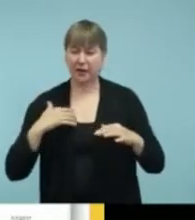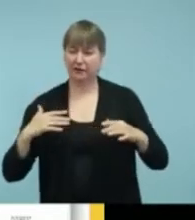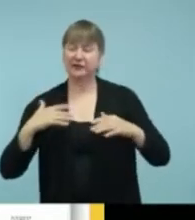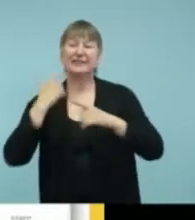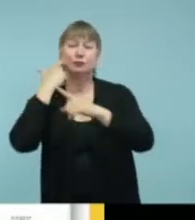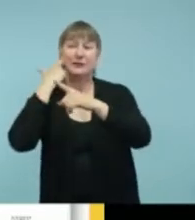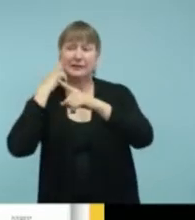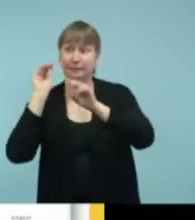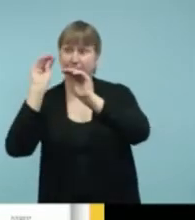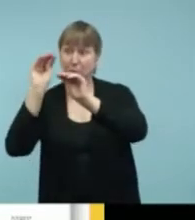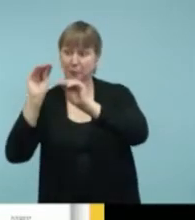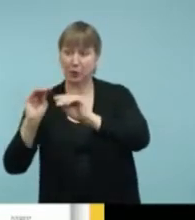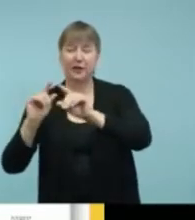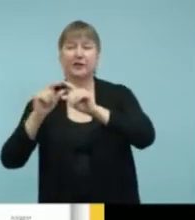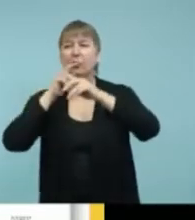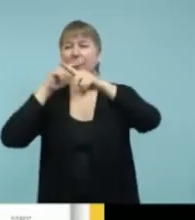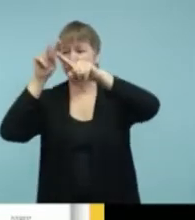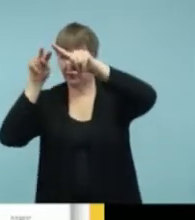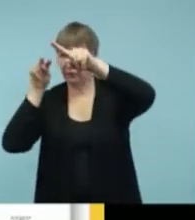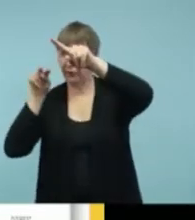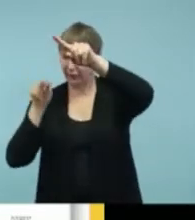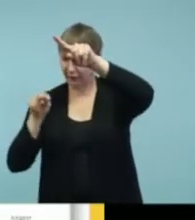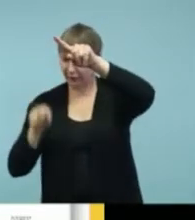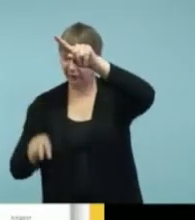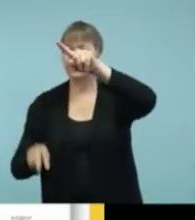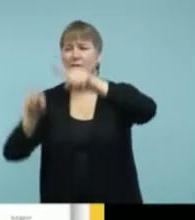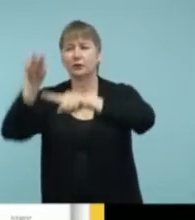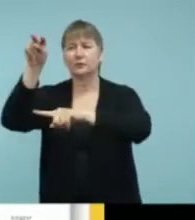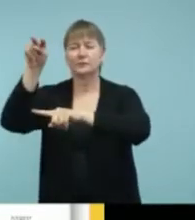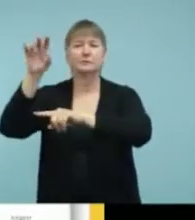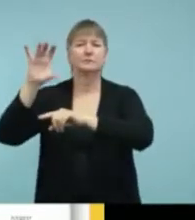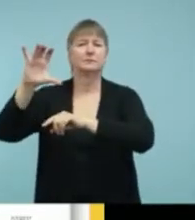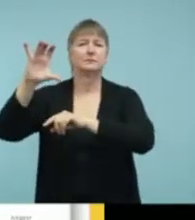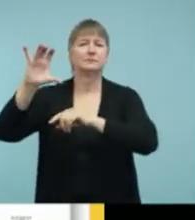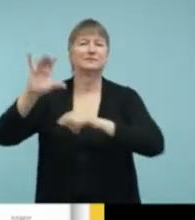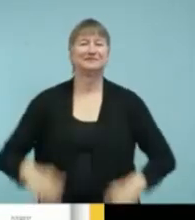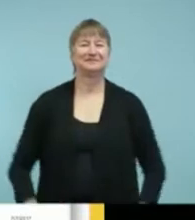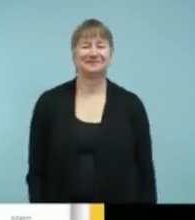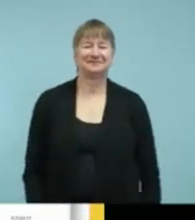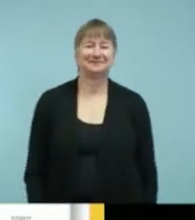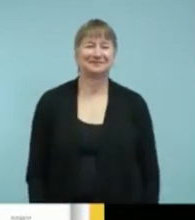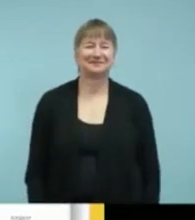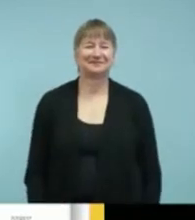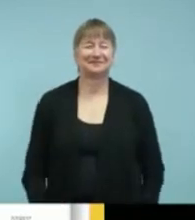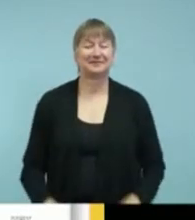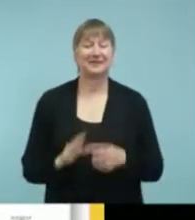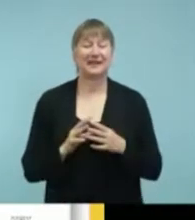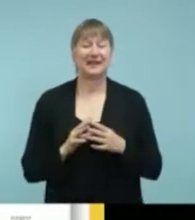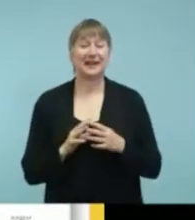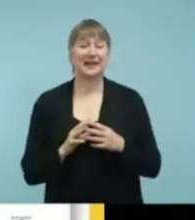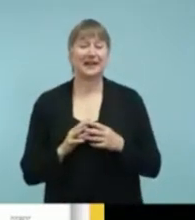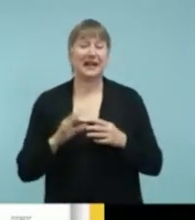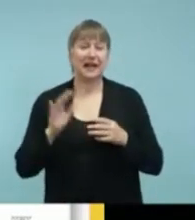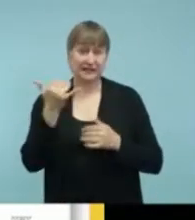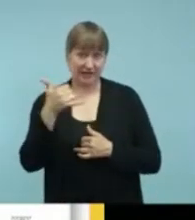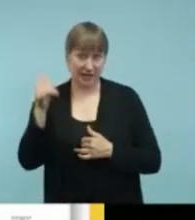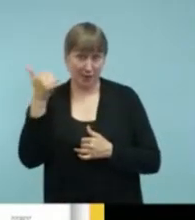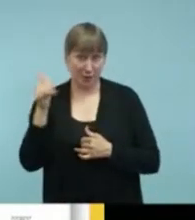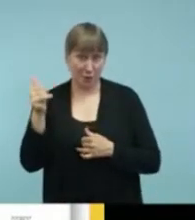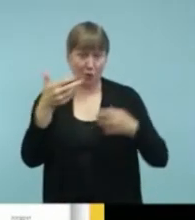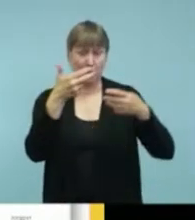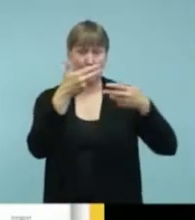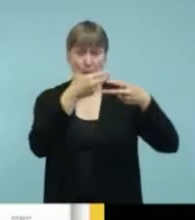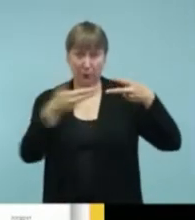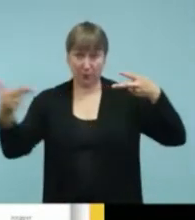recent apps at the top. Okay. If you see some of the apps that are highlighted in yellow, that